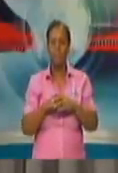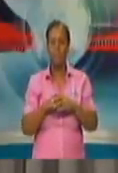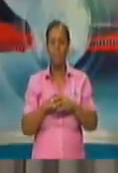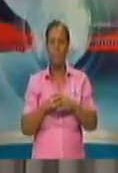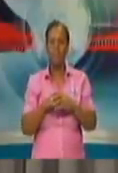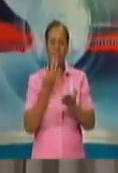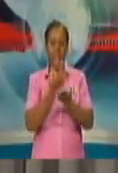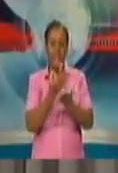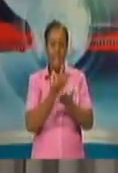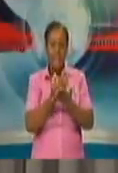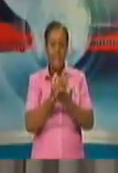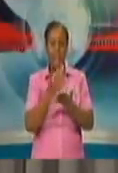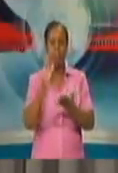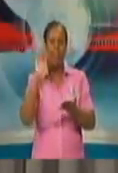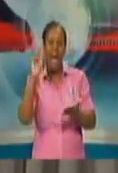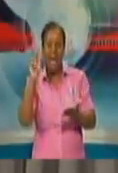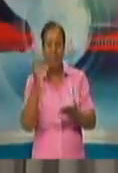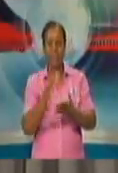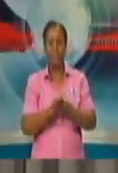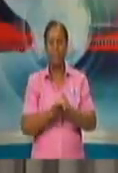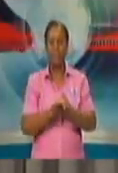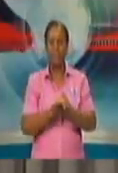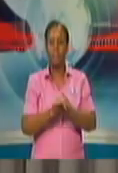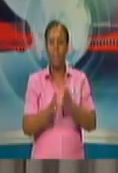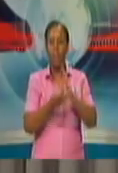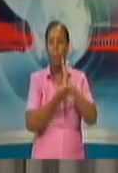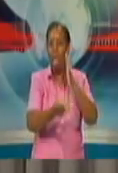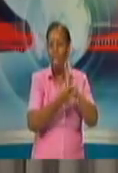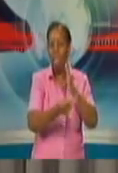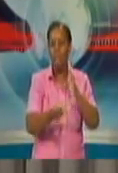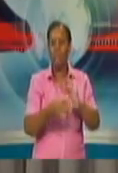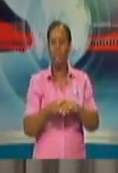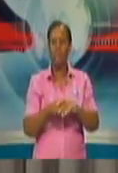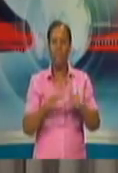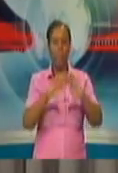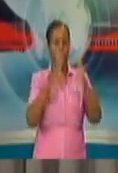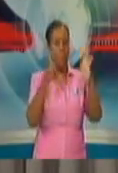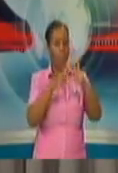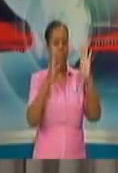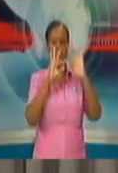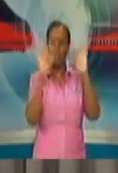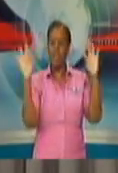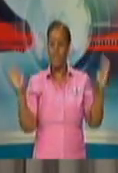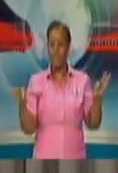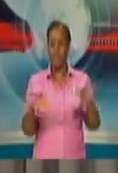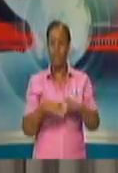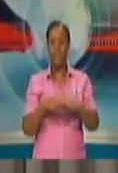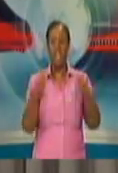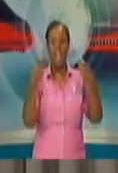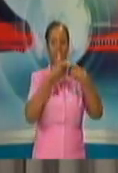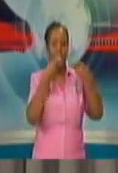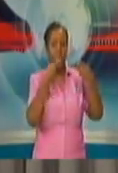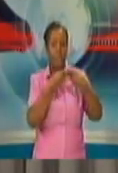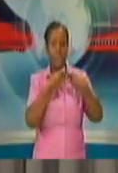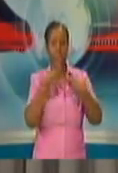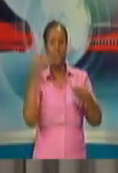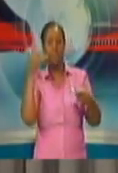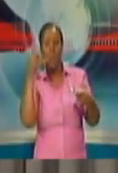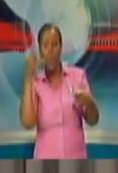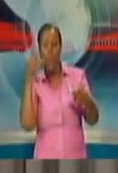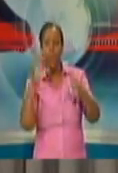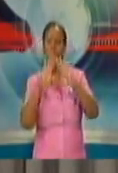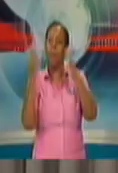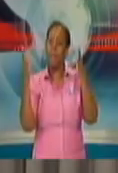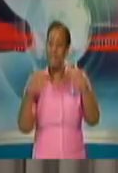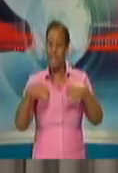institutions, oil and gas operations, electricity, water and sanitation, and essential manufacturing remained open as